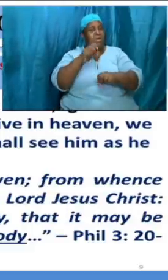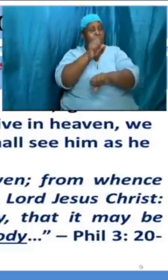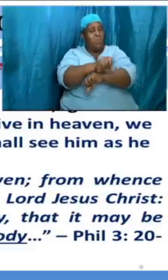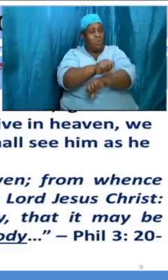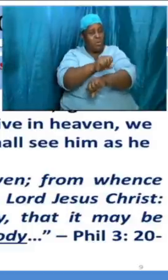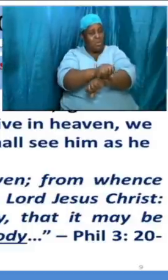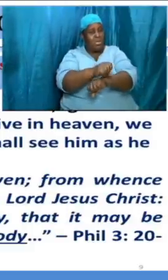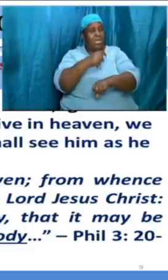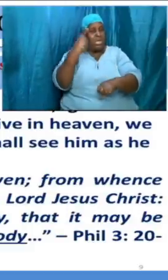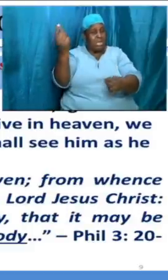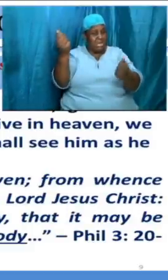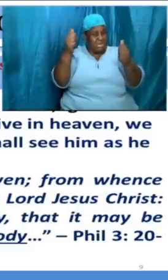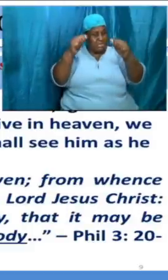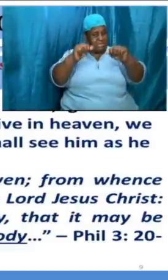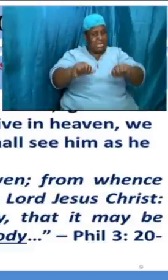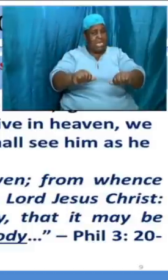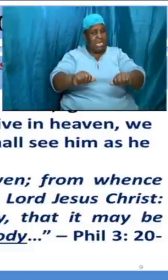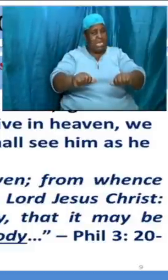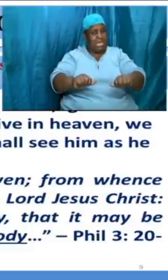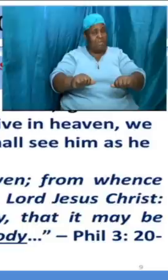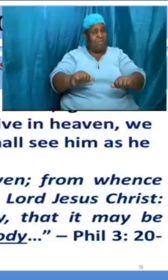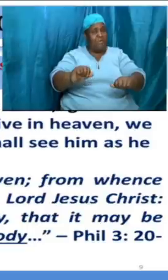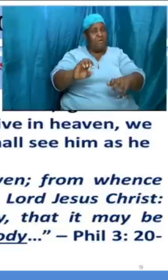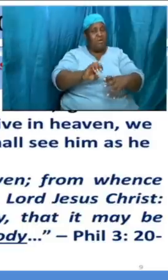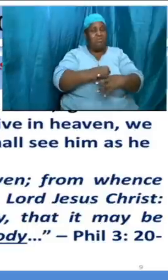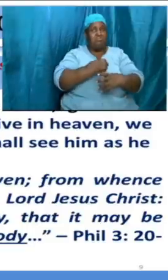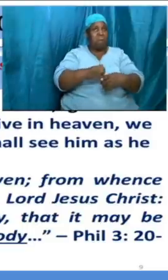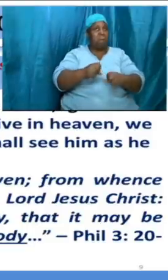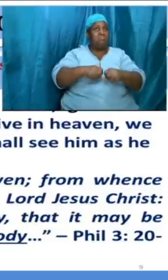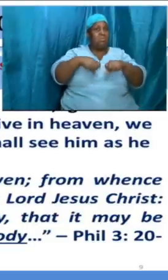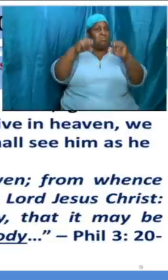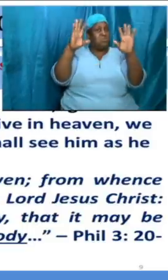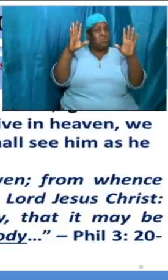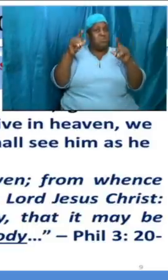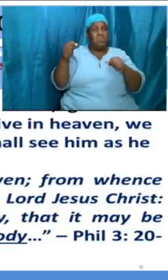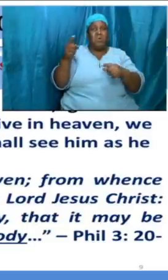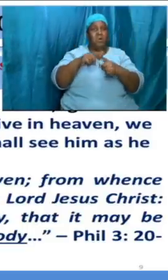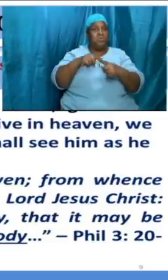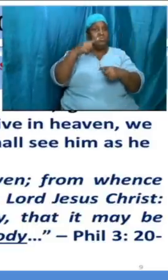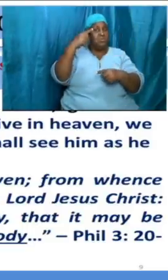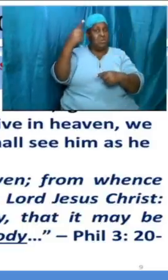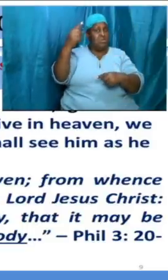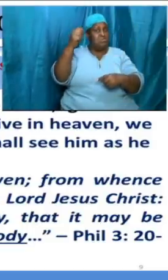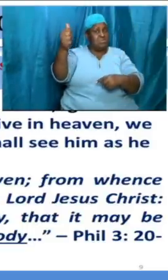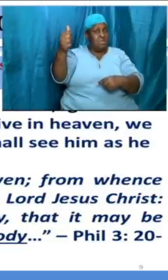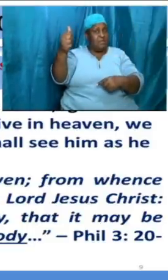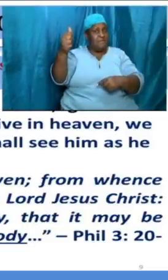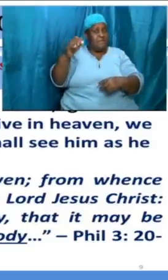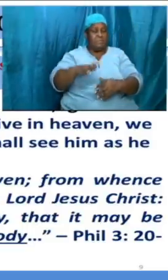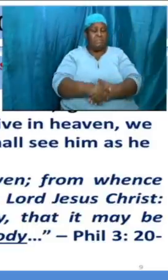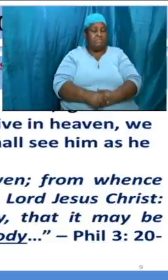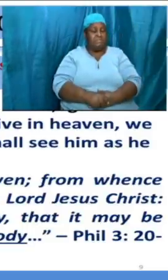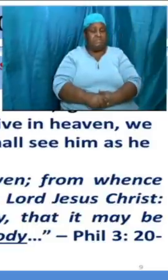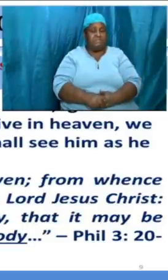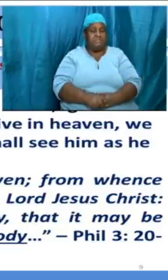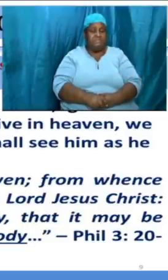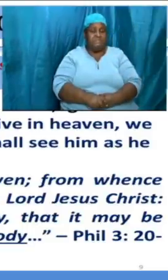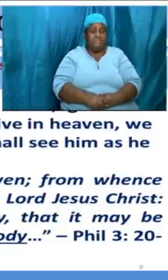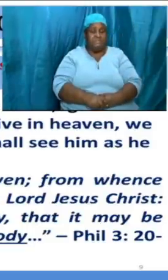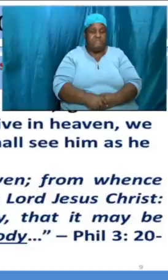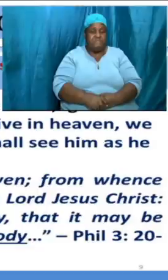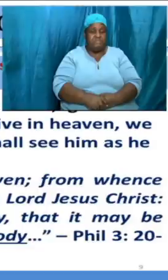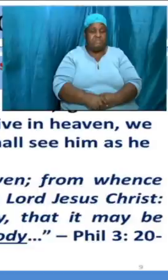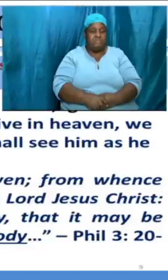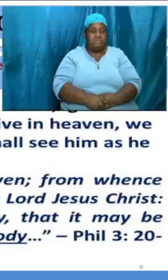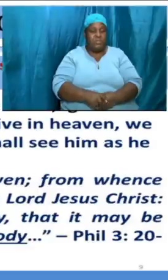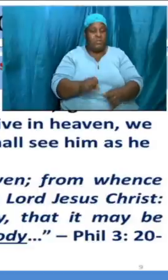he is able even to subdue all things unto himself so we are going to be